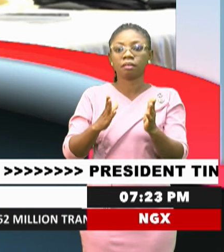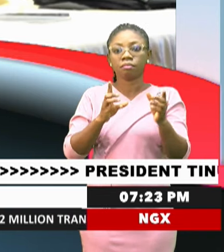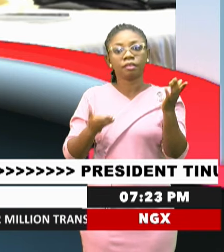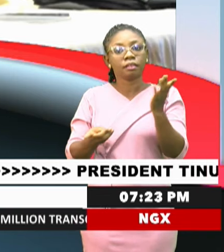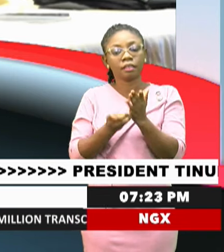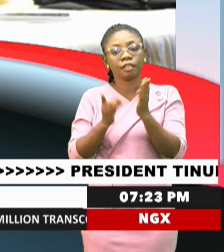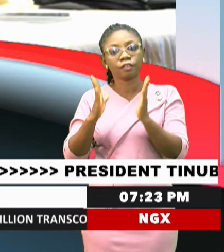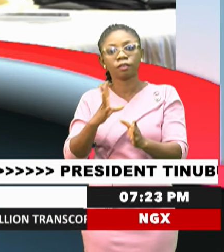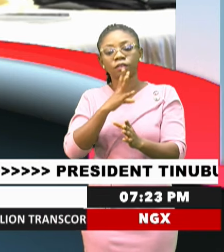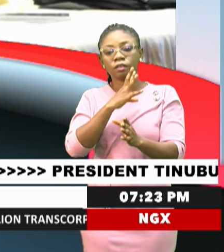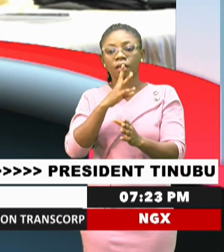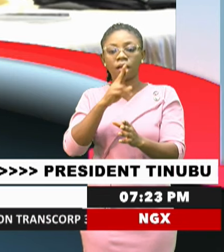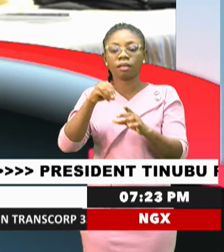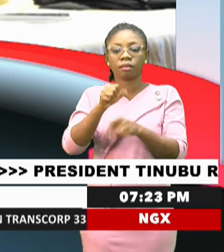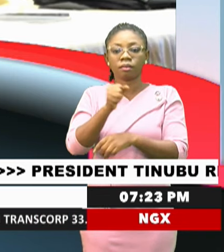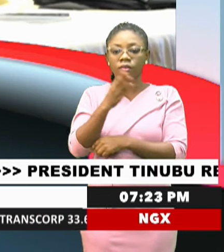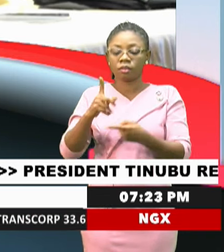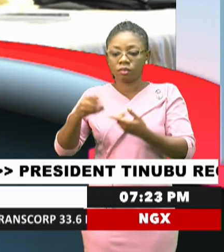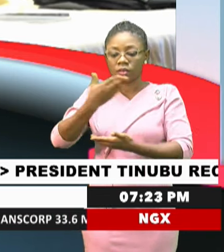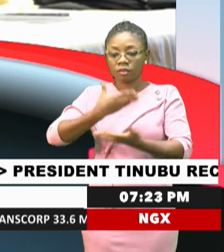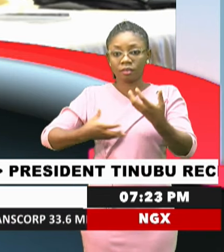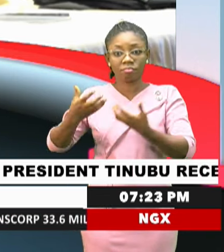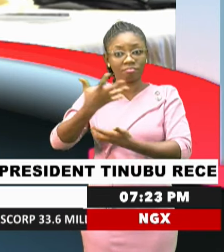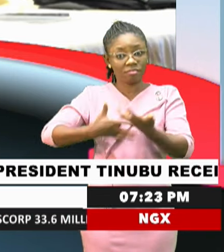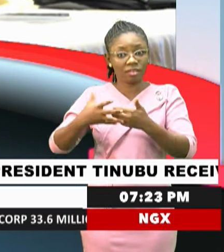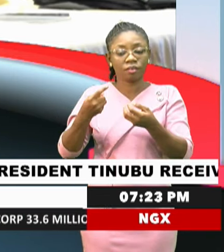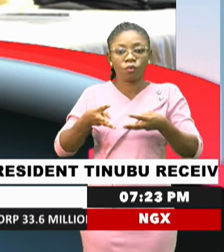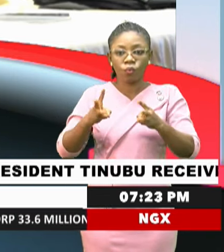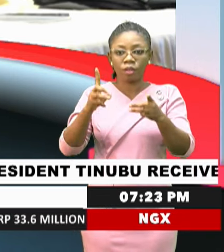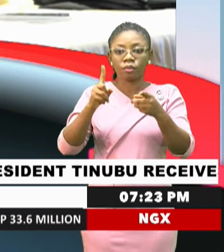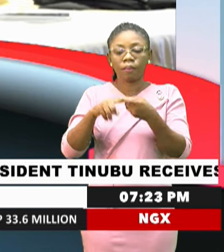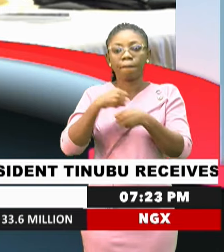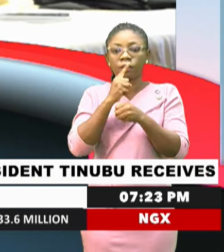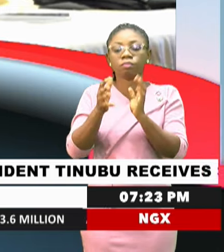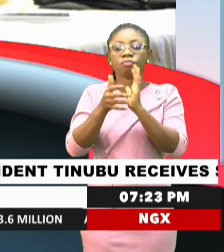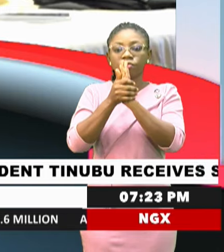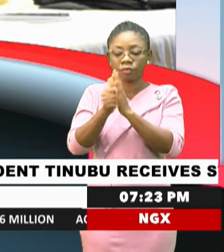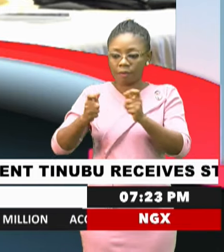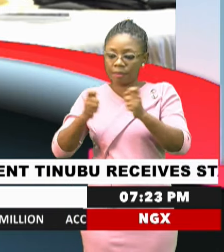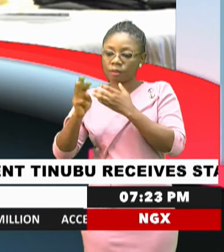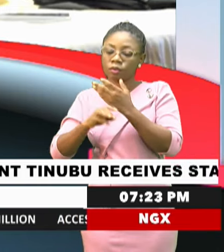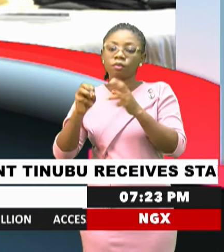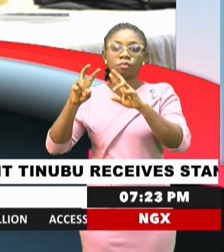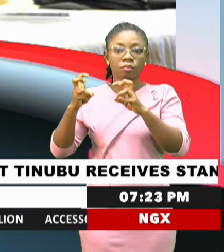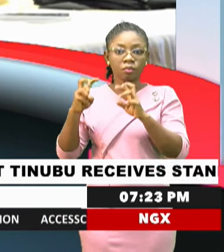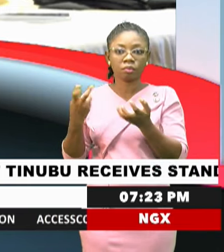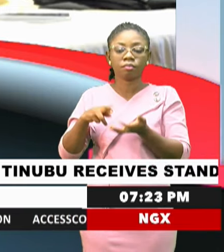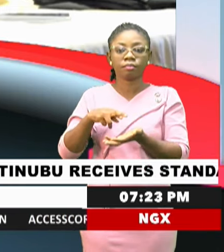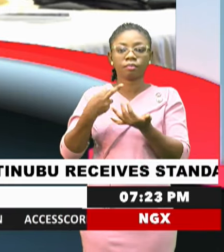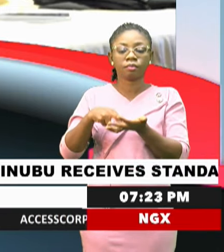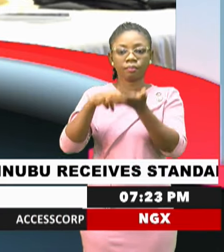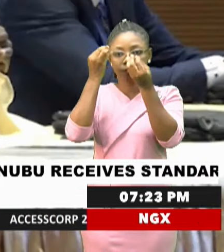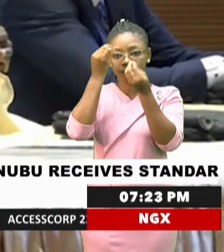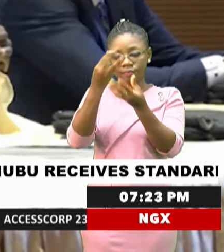in Abuja to interact on ways to ensure effective management of cases. Daily Atumbi of our Judiciary Desk now